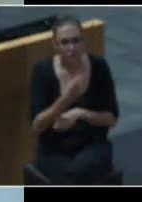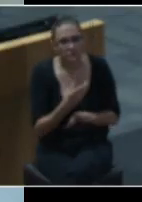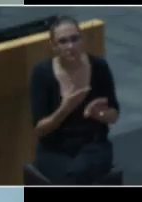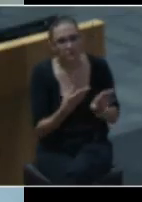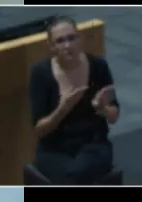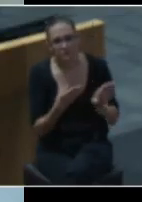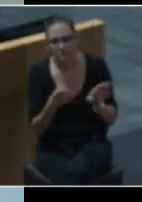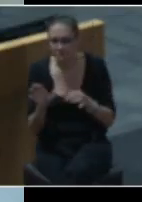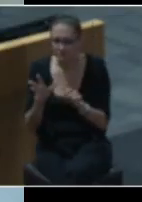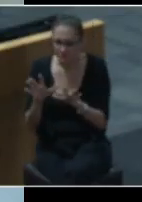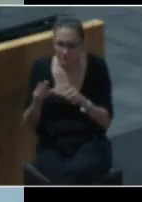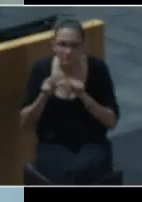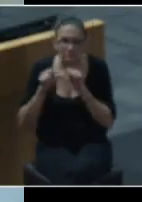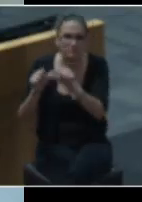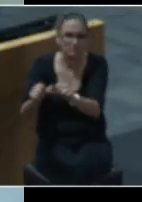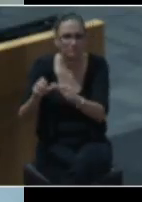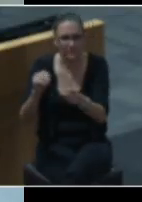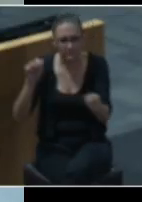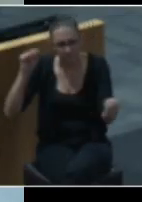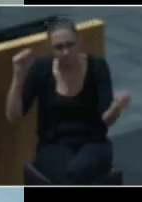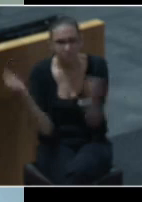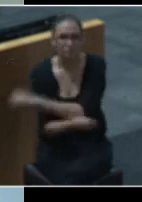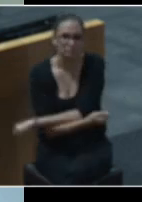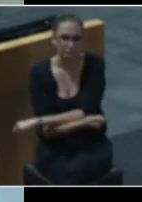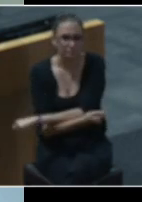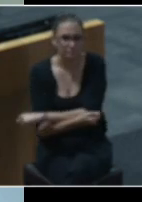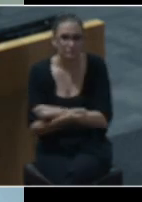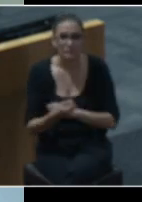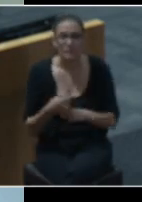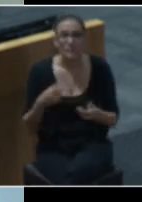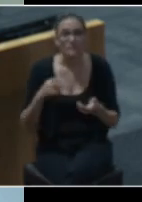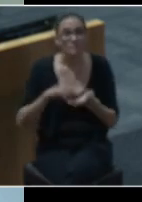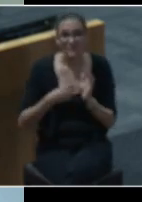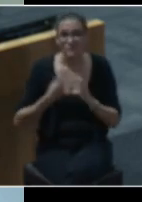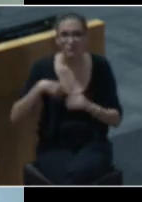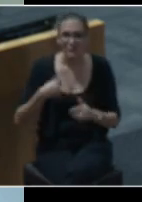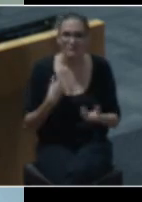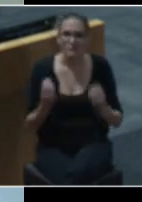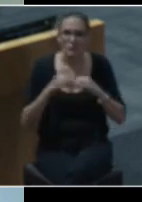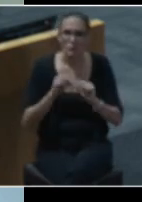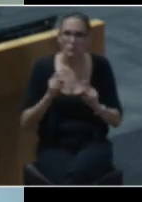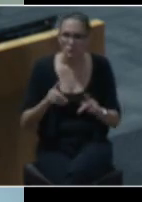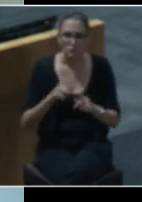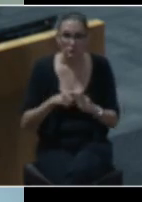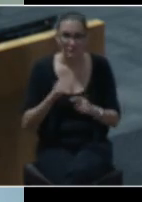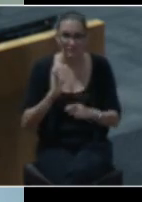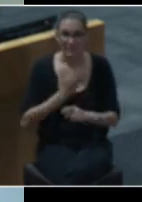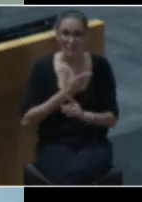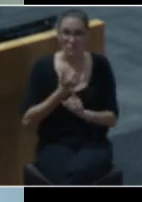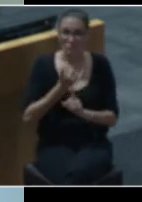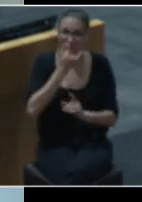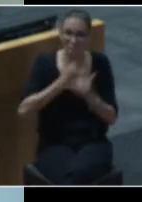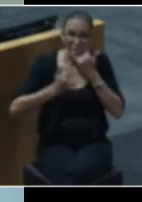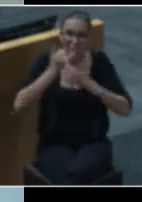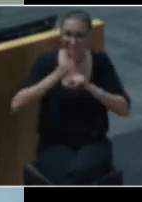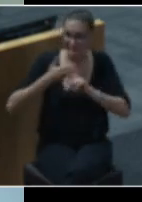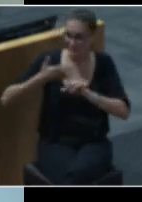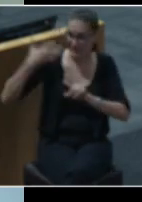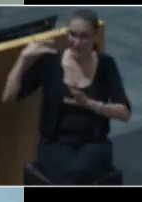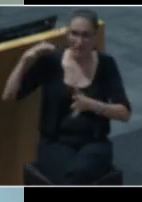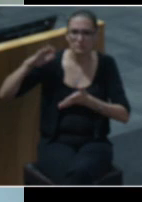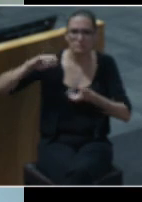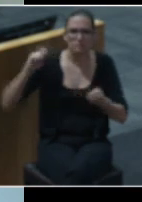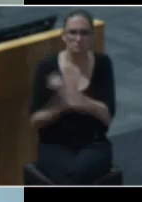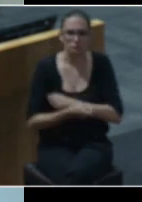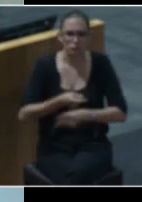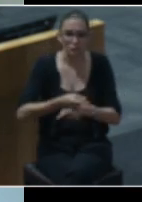create sustainable and transformative change, affording us an opportunity to right the wrongs of our past. That time